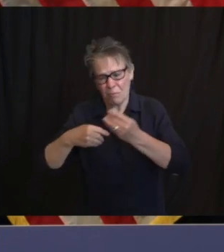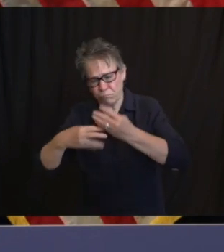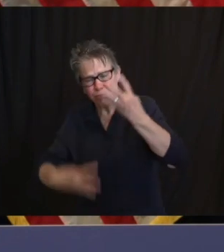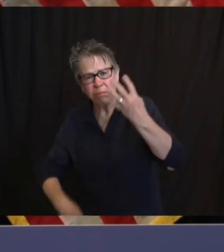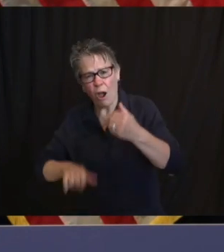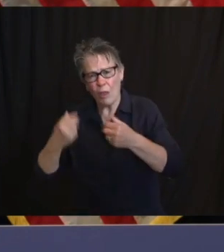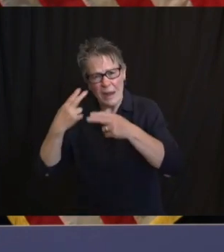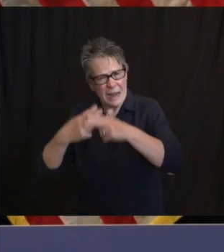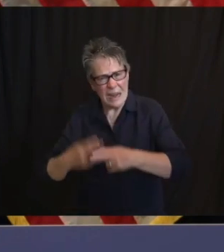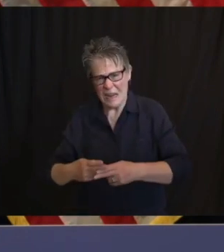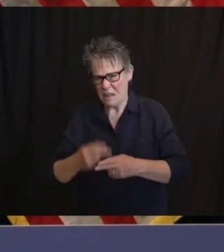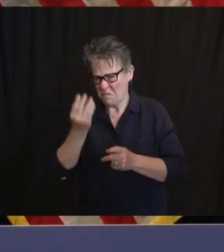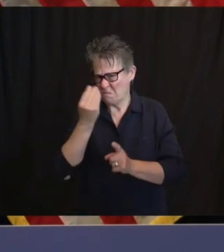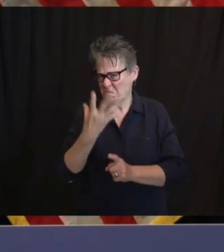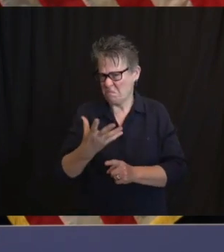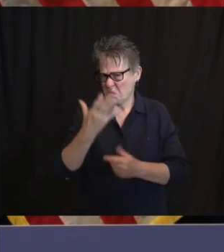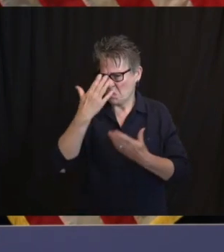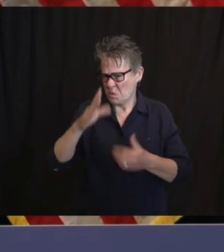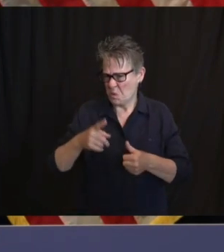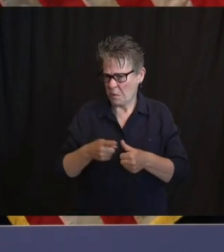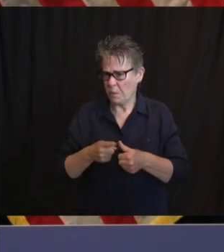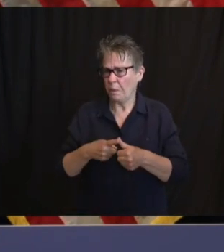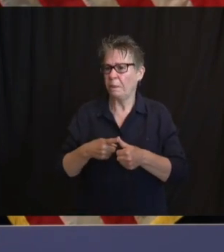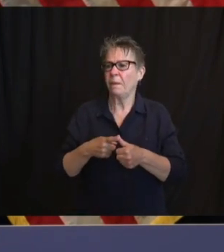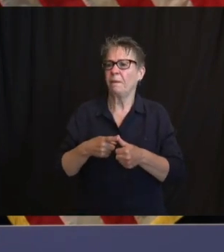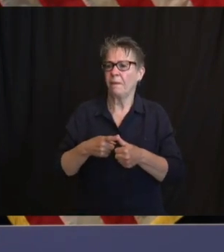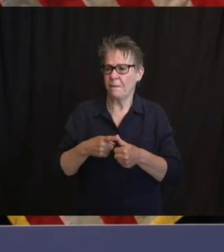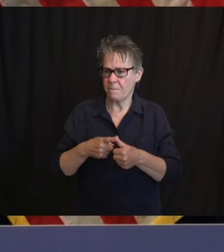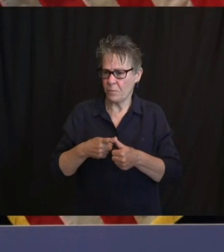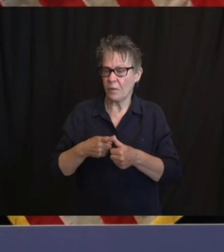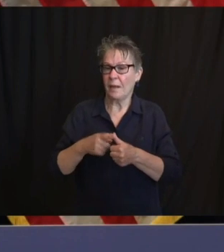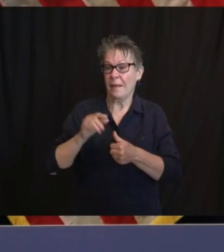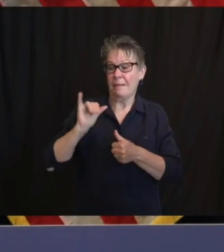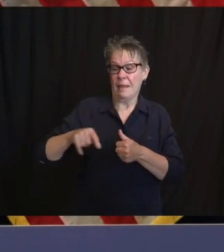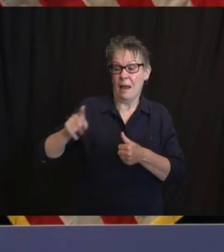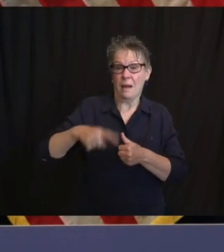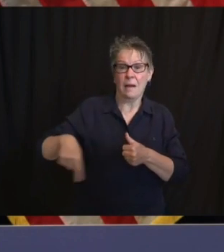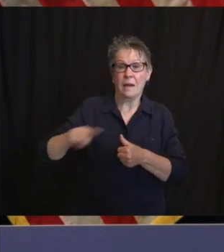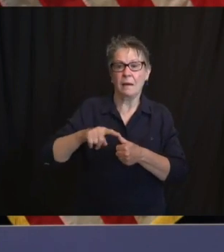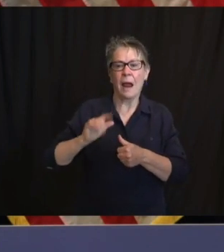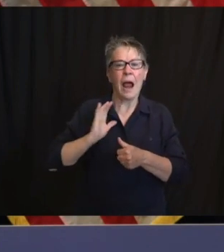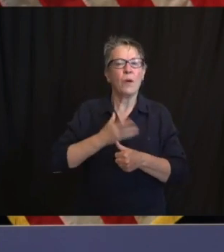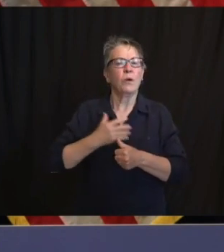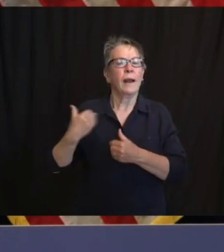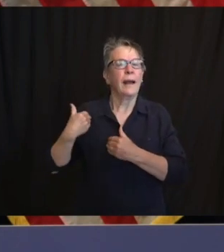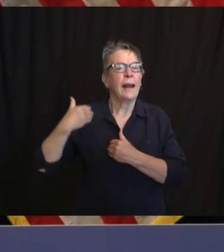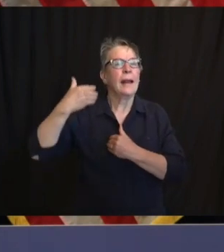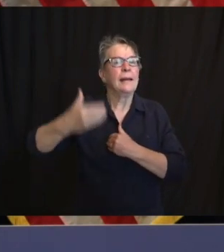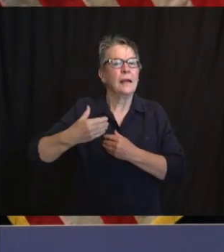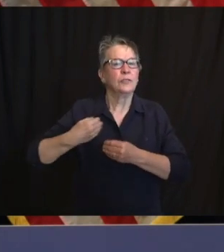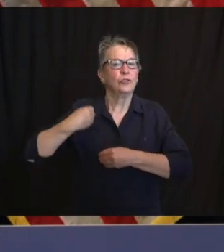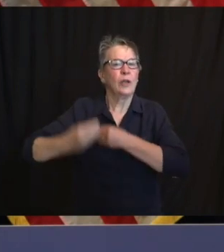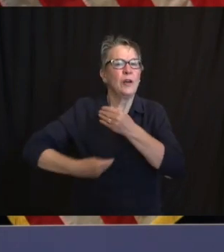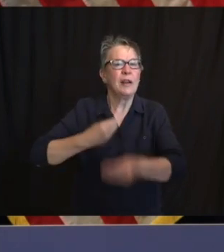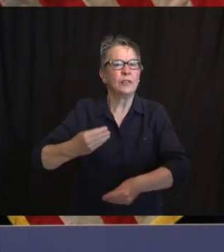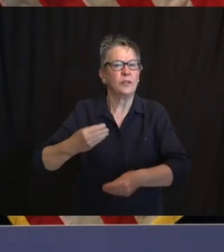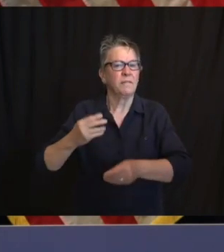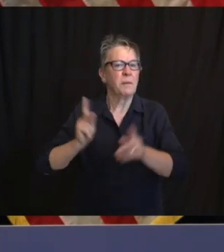several of them this morning. They're of the next generation. People on our team. Justin Dews.